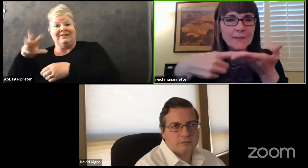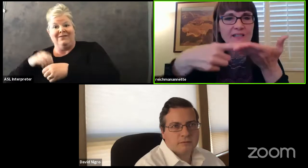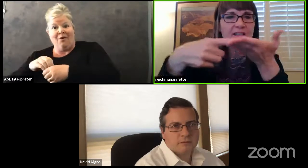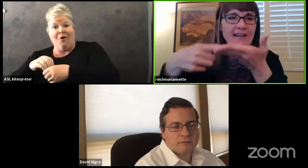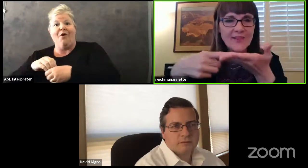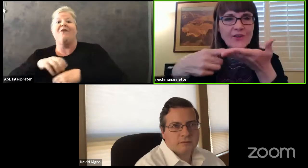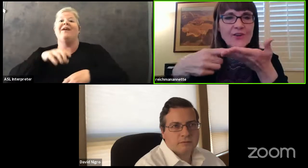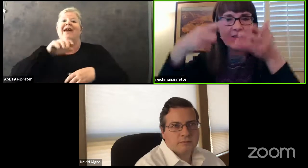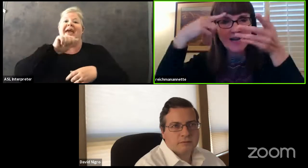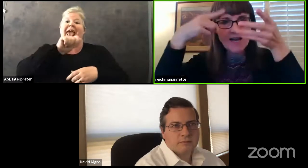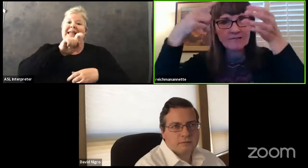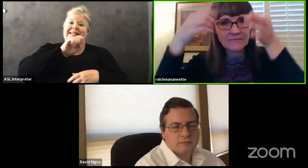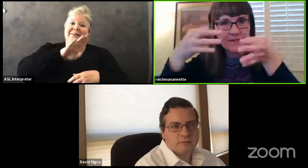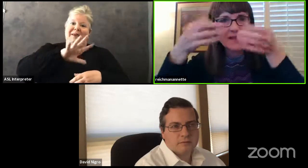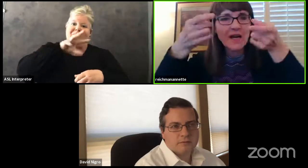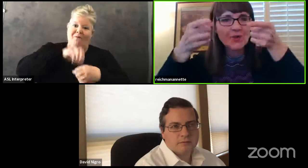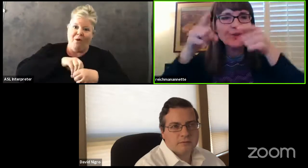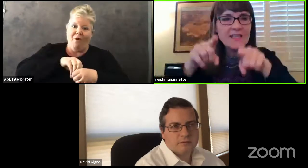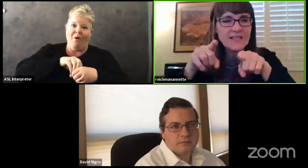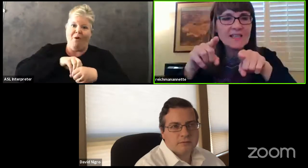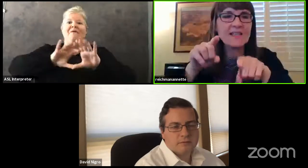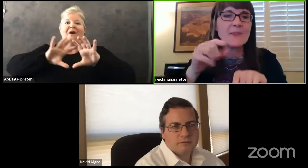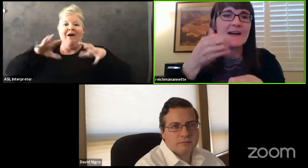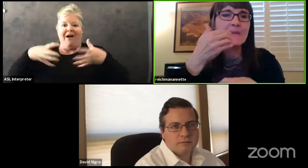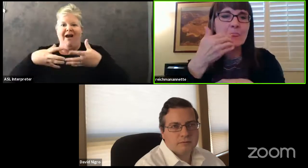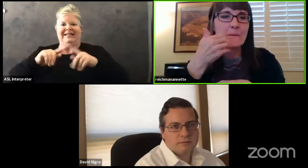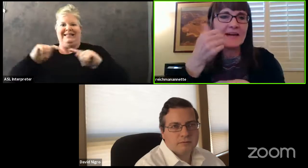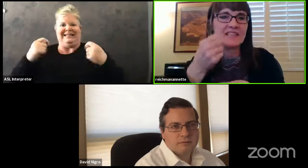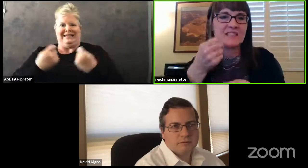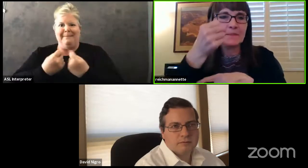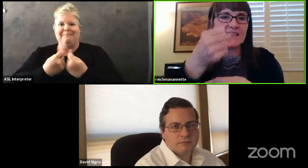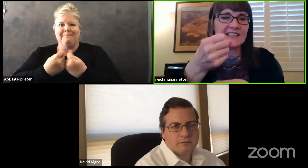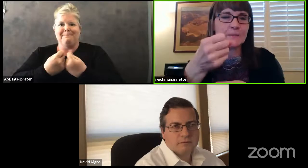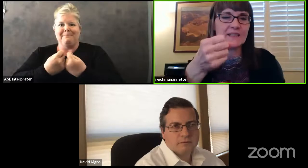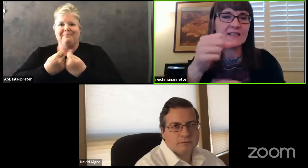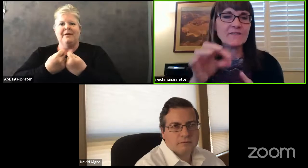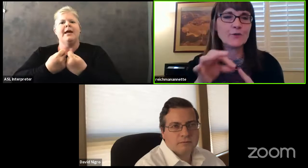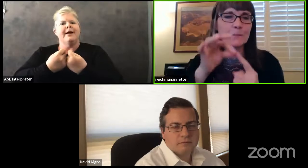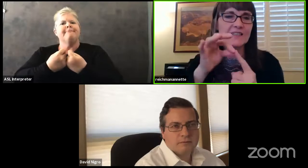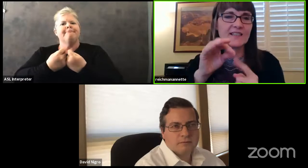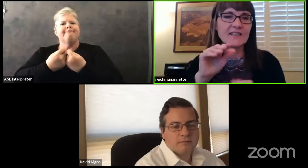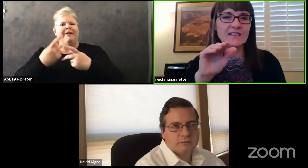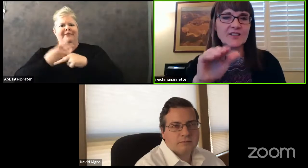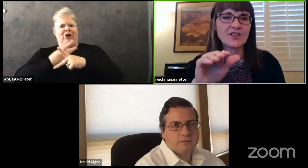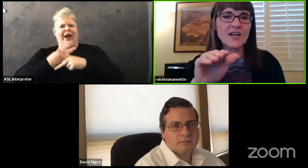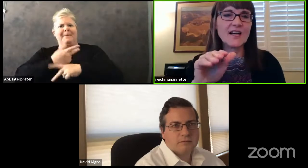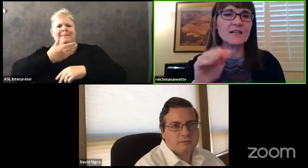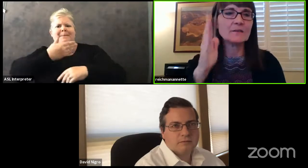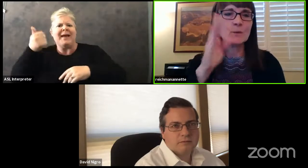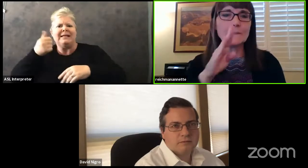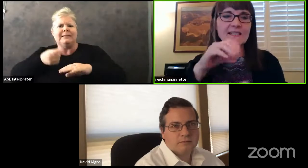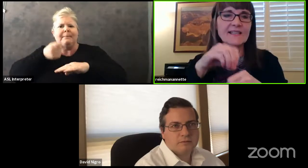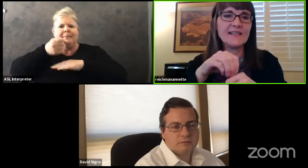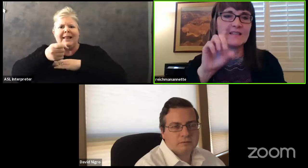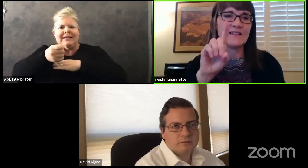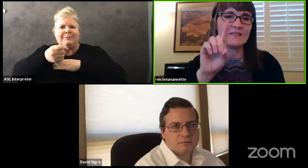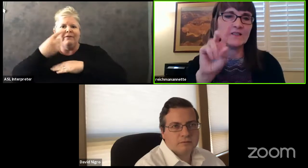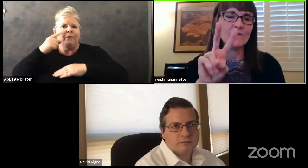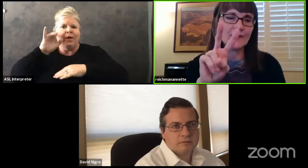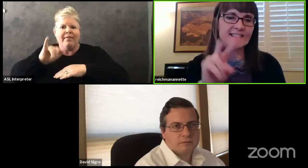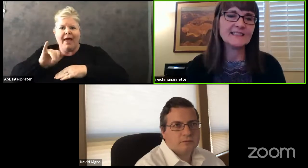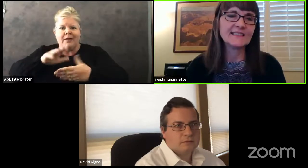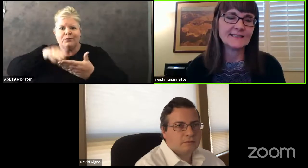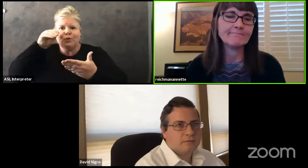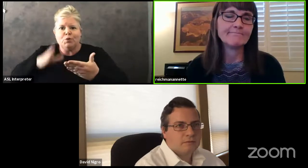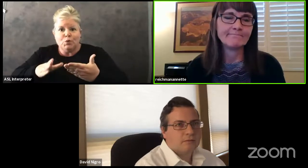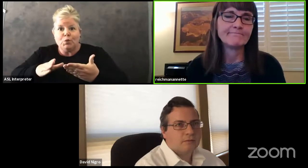coming together and agreeing that the best placement for a particular child will be in Desert